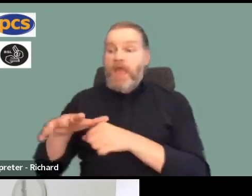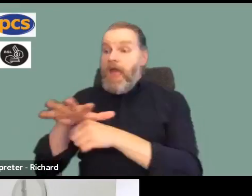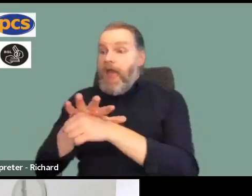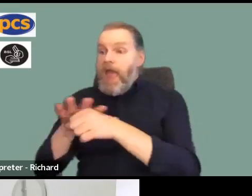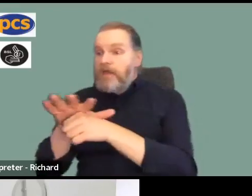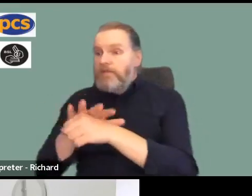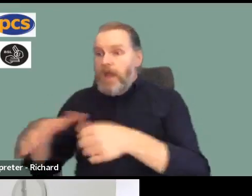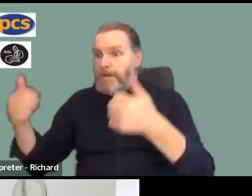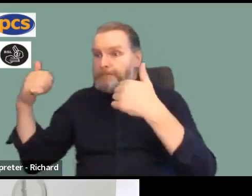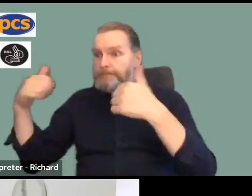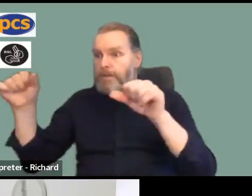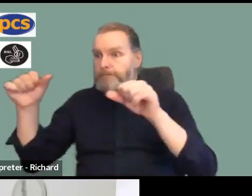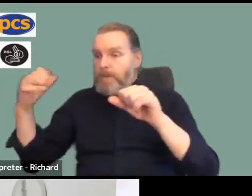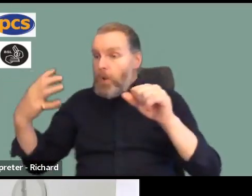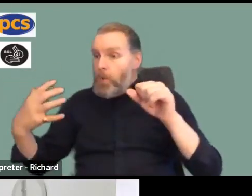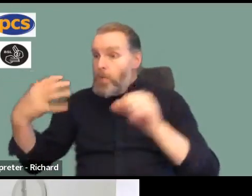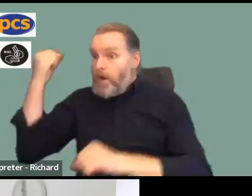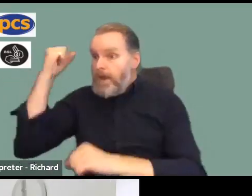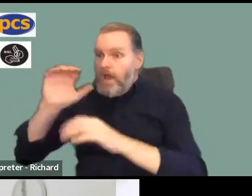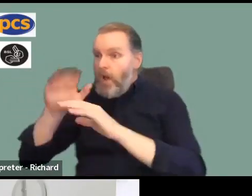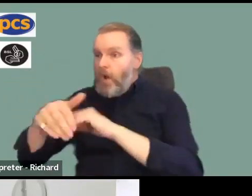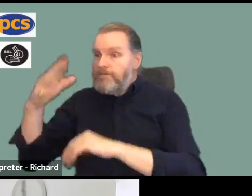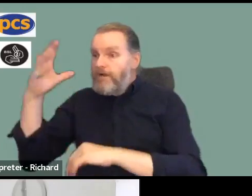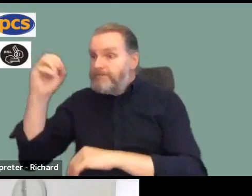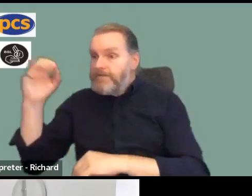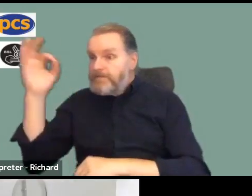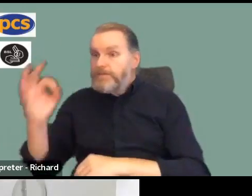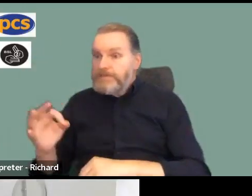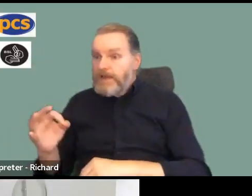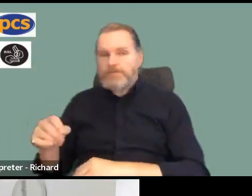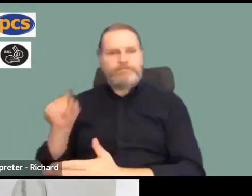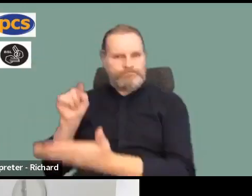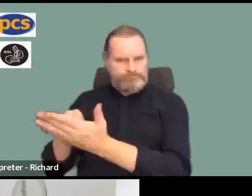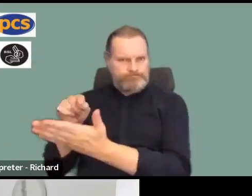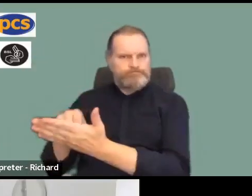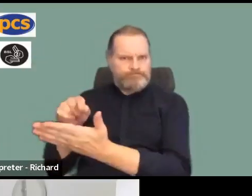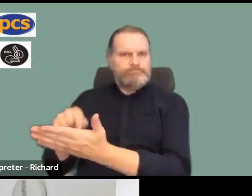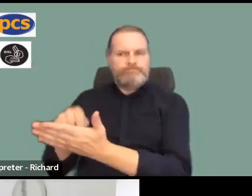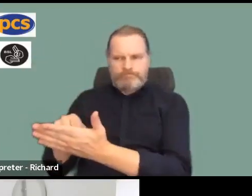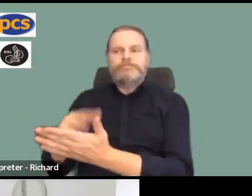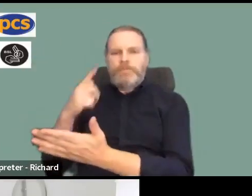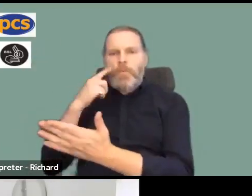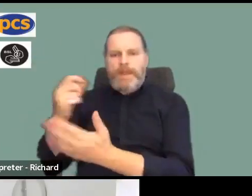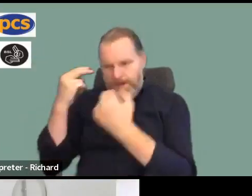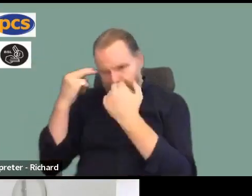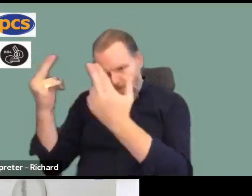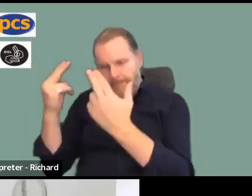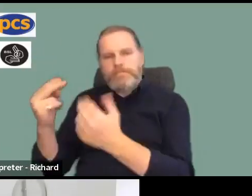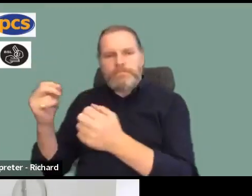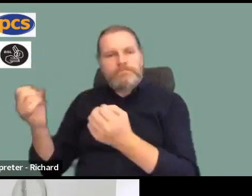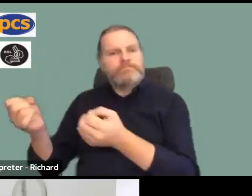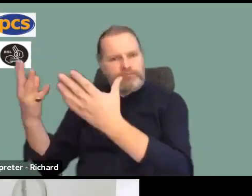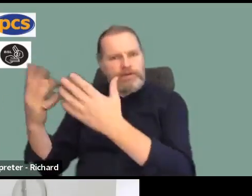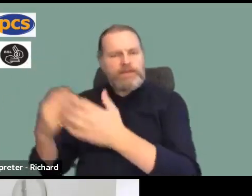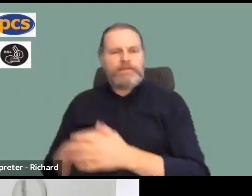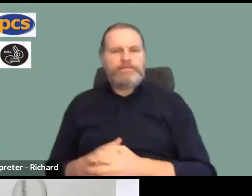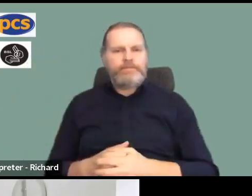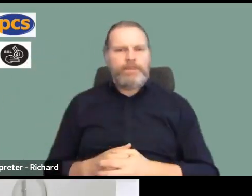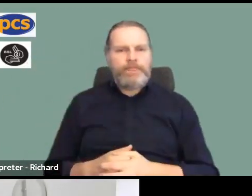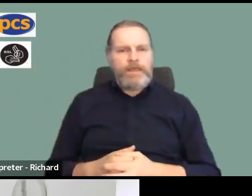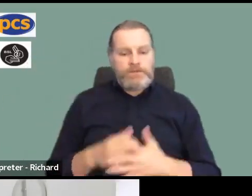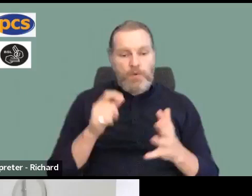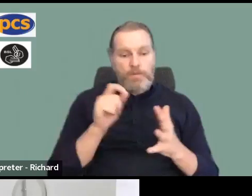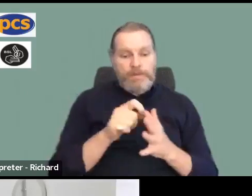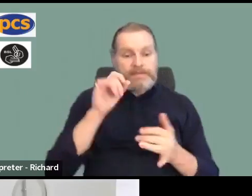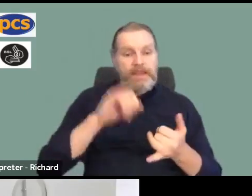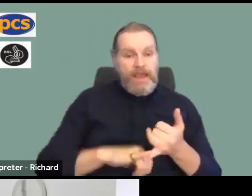that will allow the union to be very clear about where action can be taken. And the view of the executive is the first thing you do